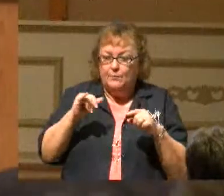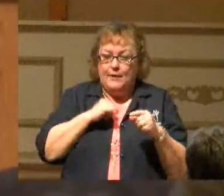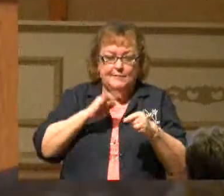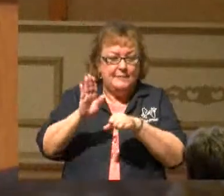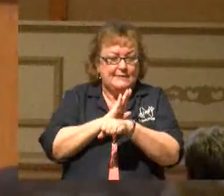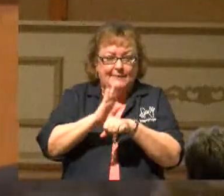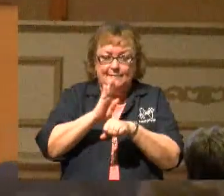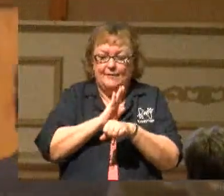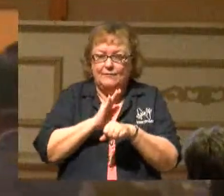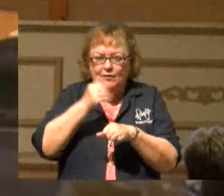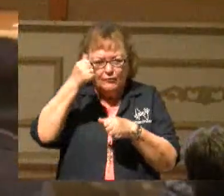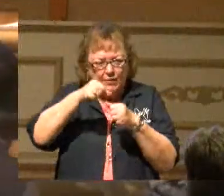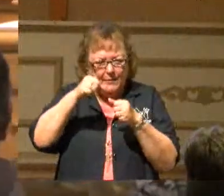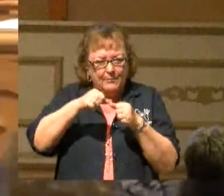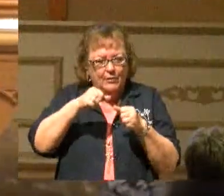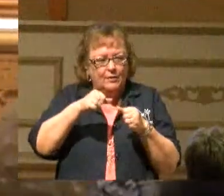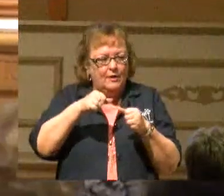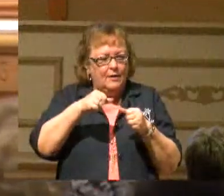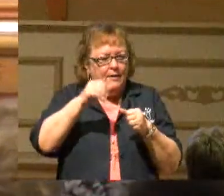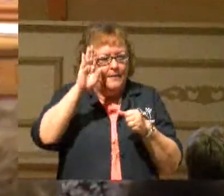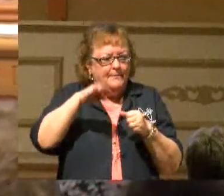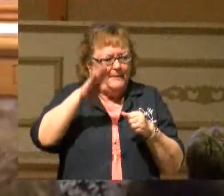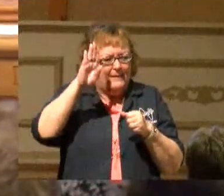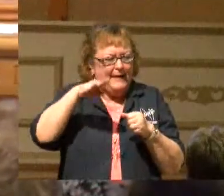Do you remember a guy named Michelangelo?